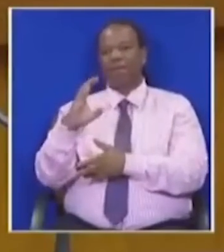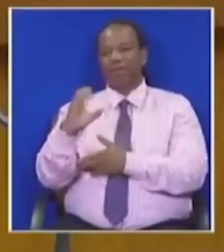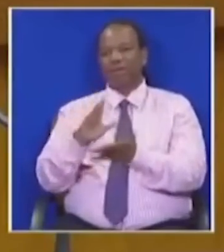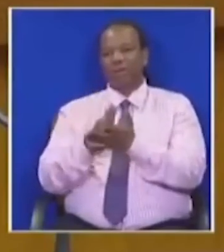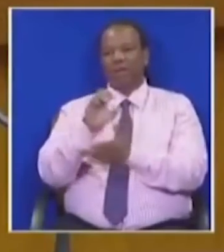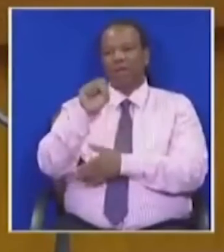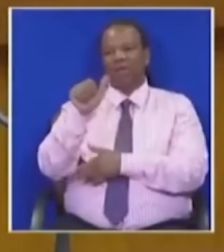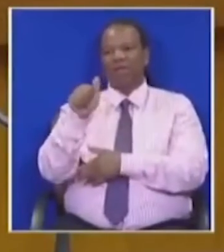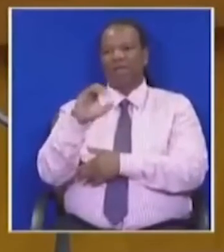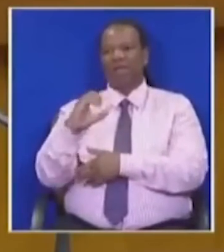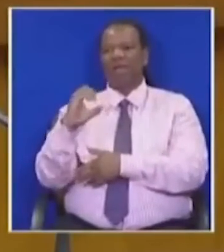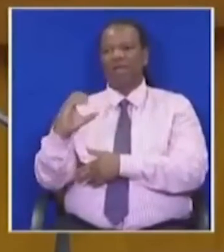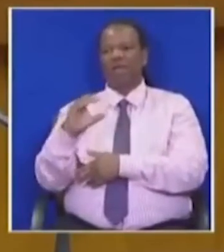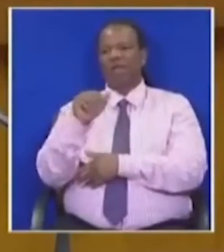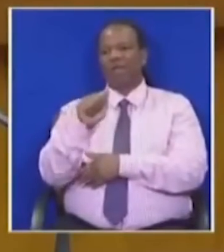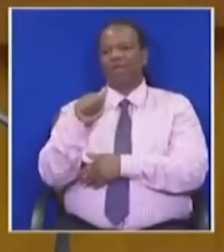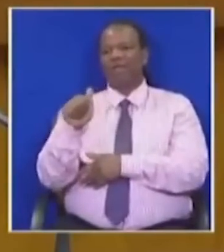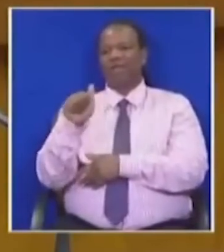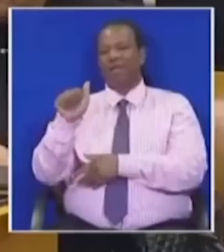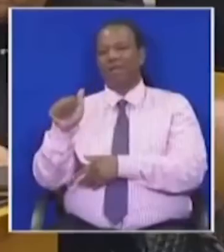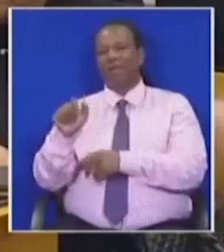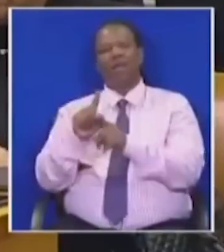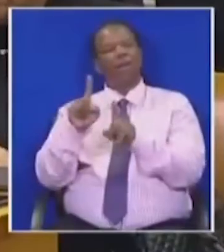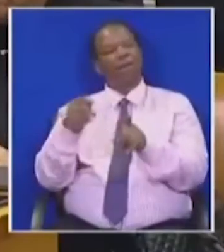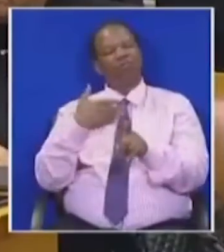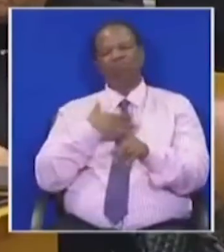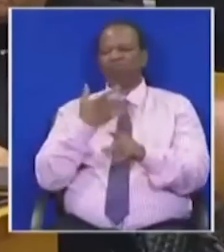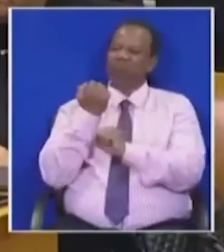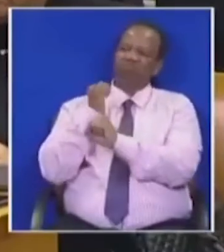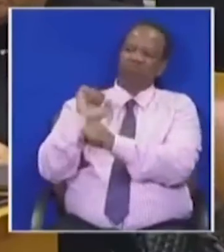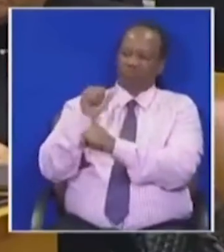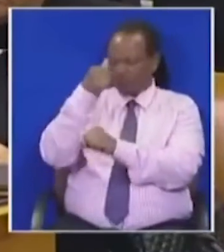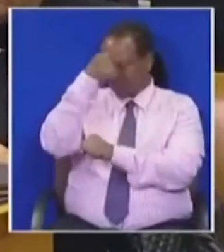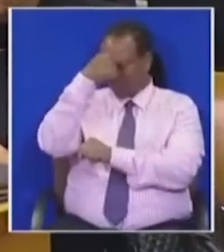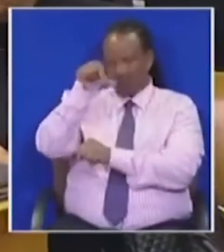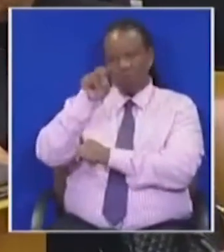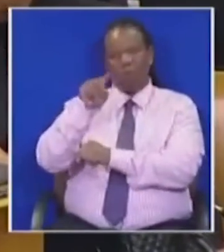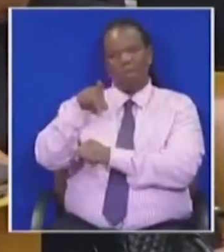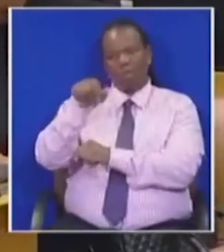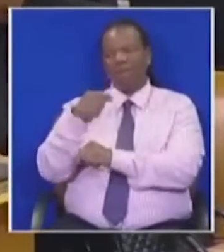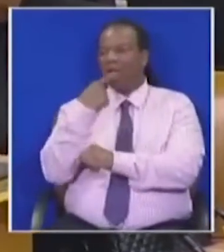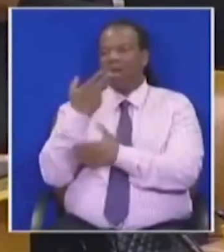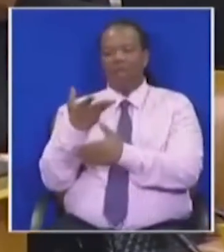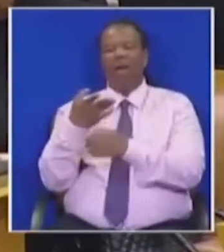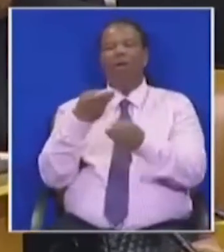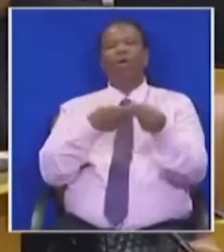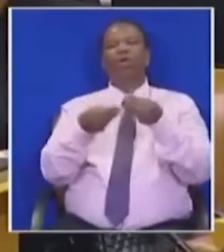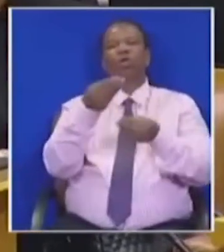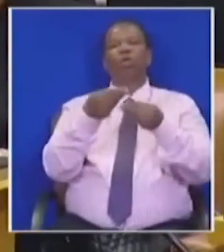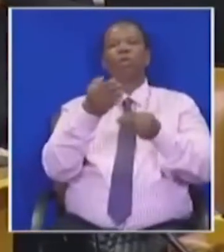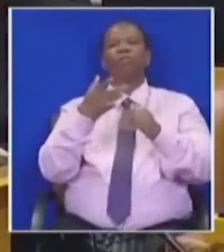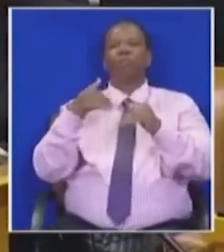rising against the Guptas who have ensured that our economy is downgrading, that our economy is in recession.